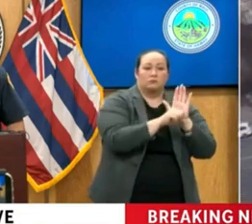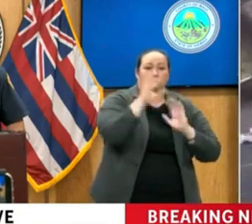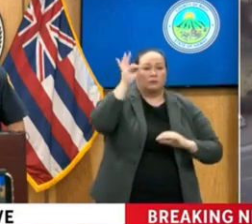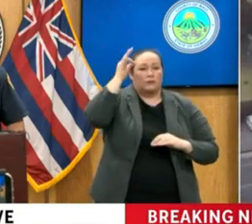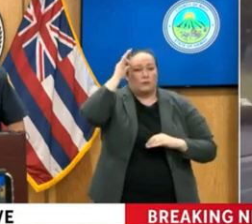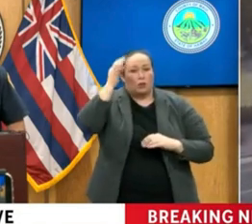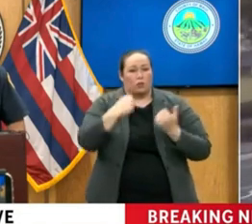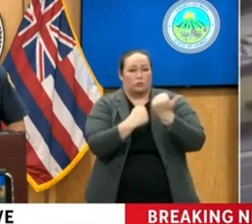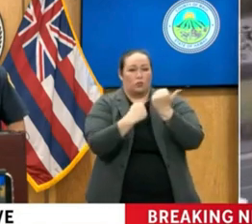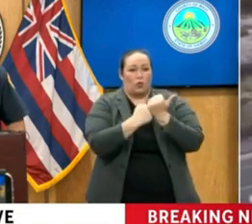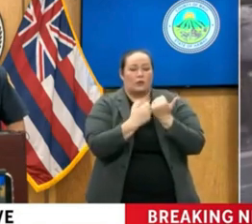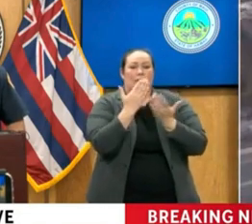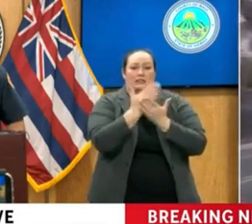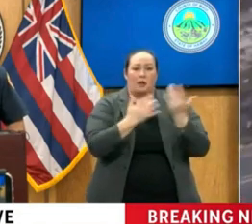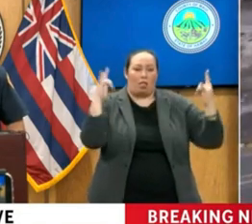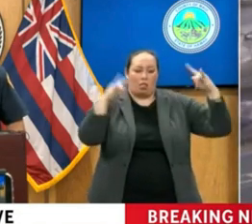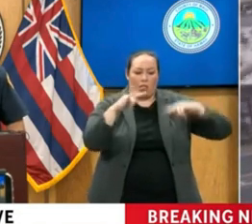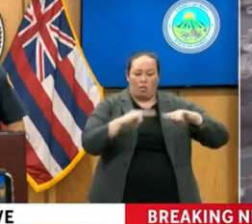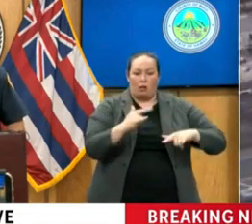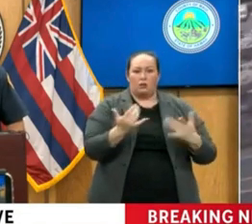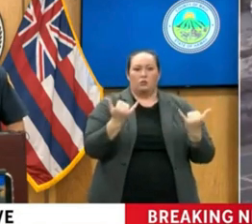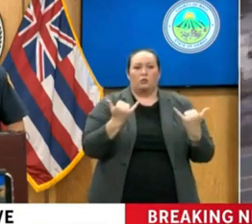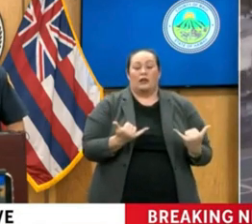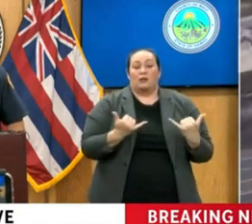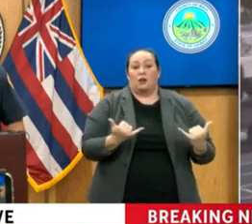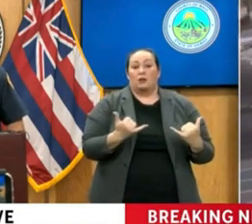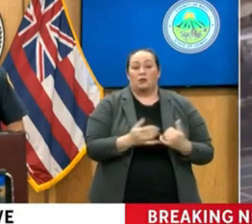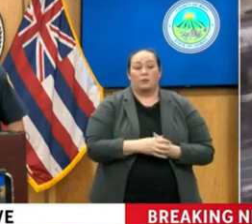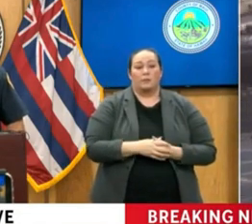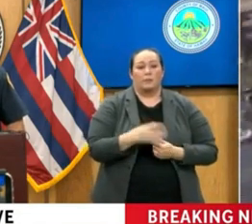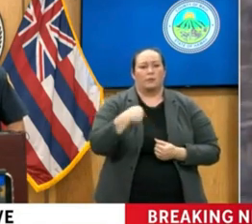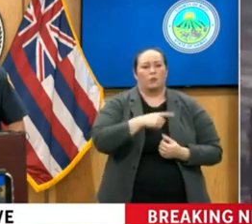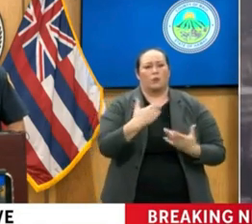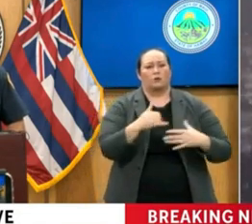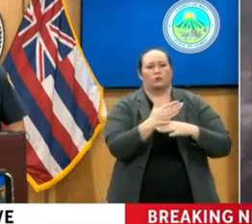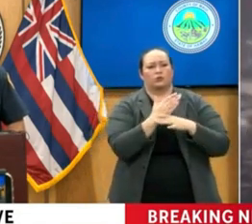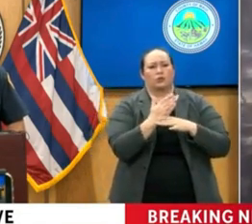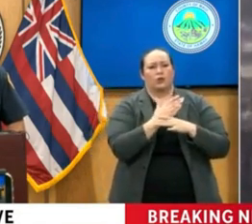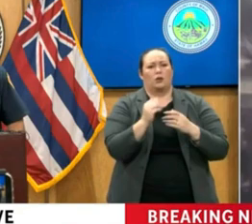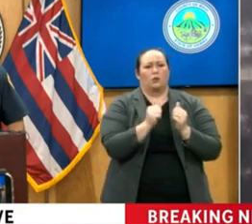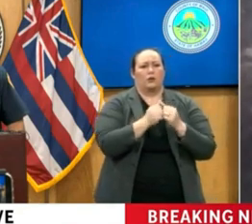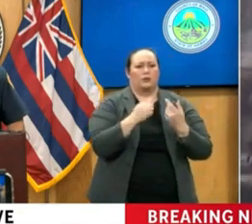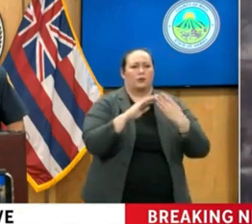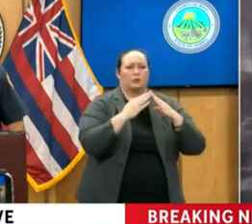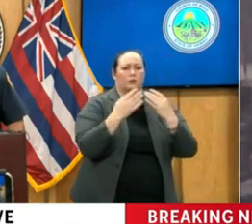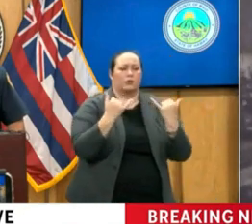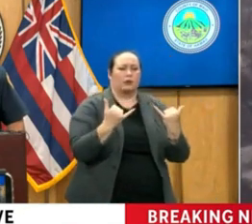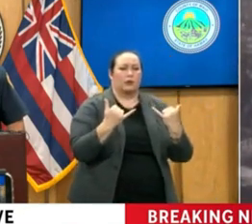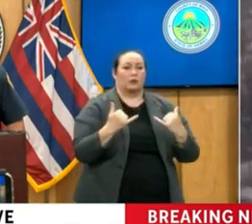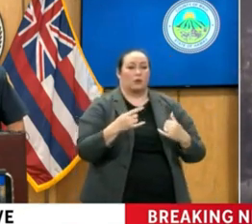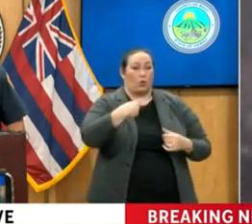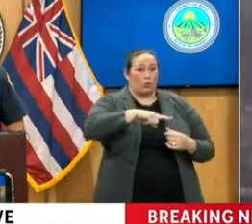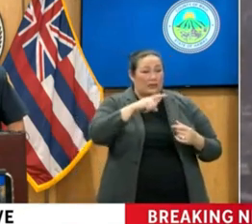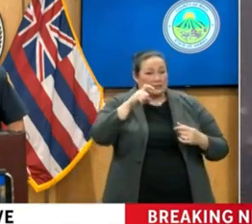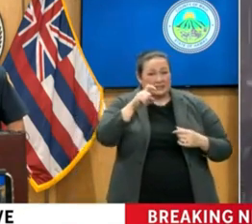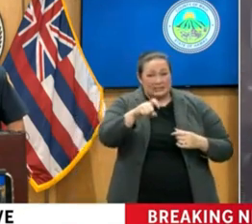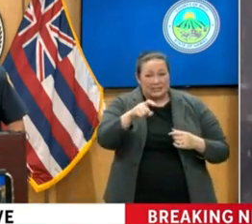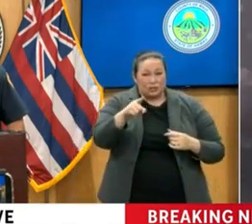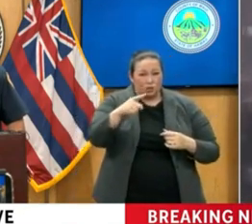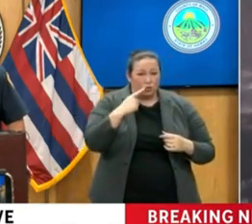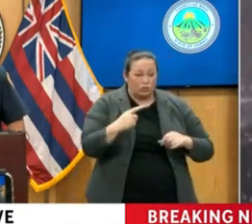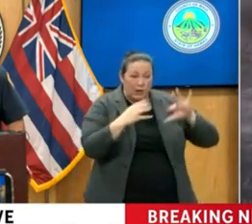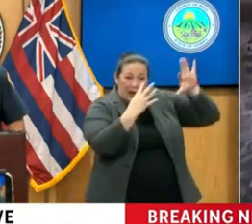some landing right now. And what we really want to share with the community is part of the reason we need them to stay out is because